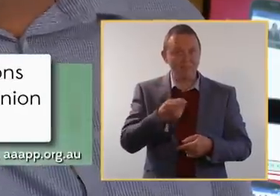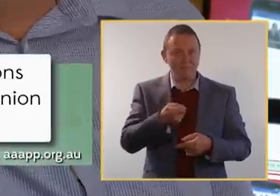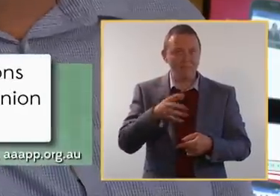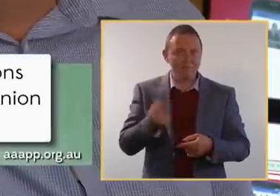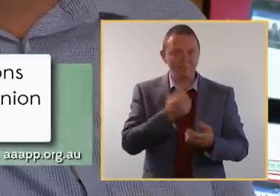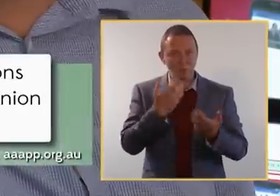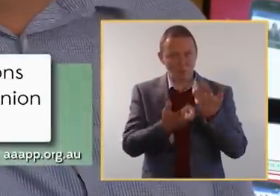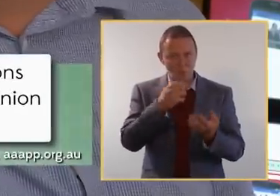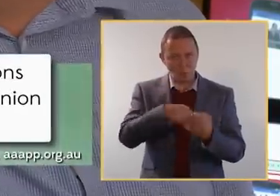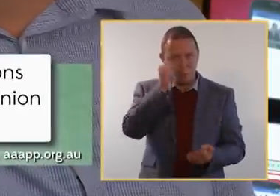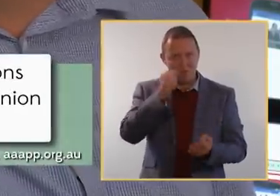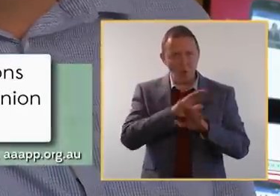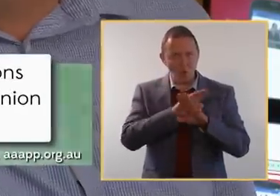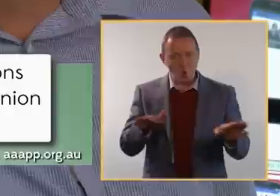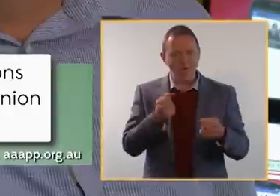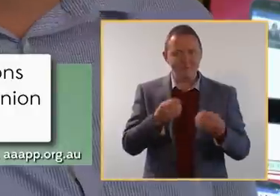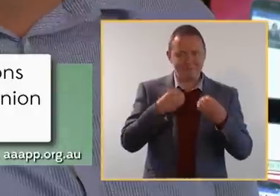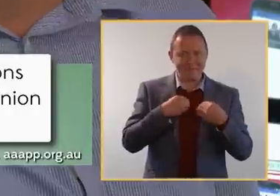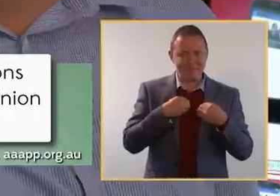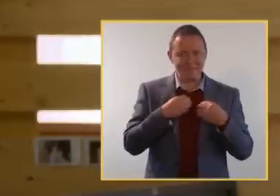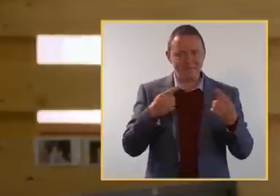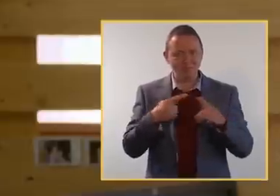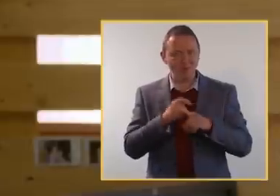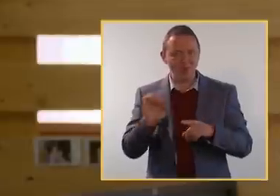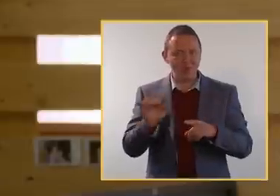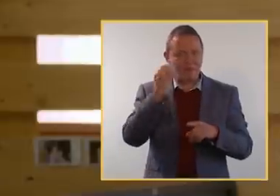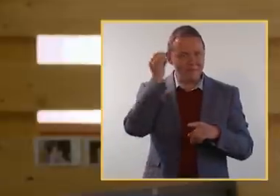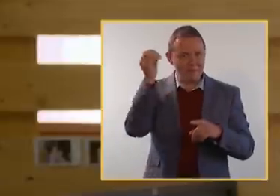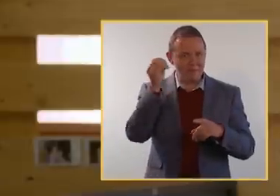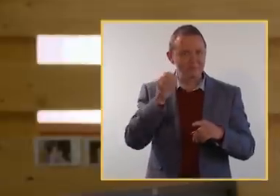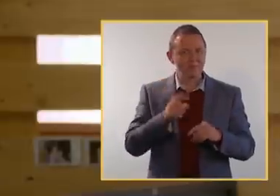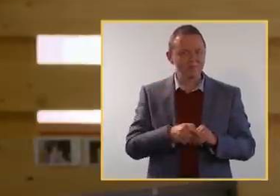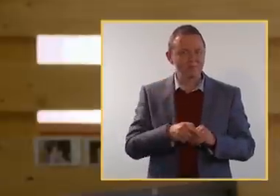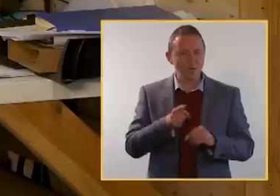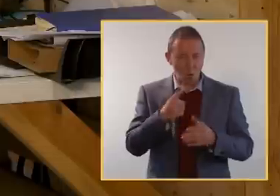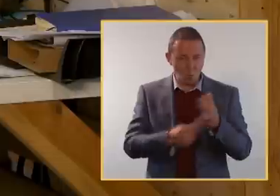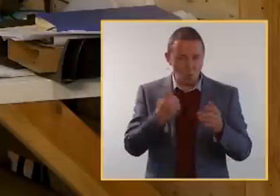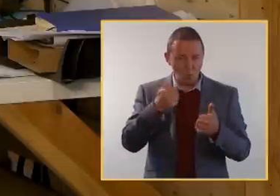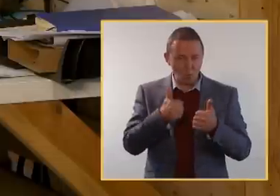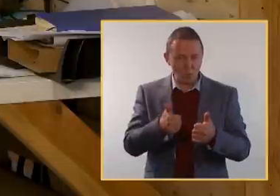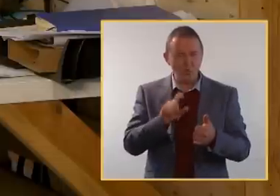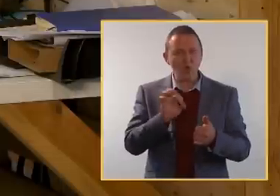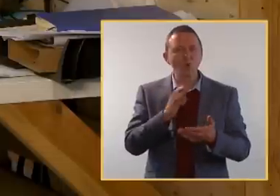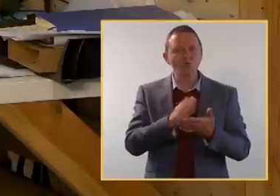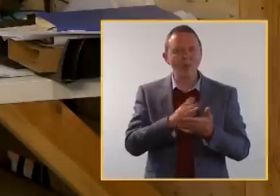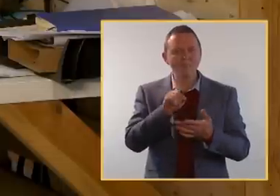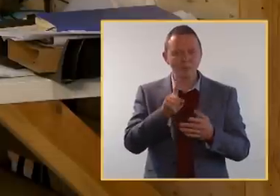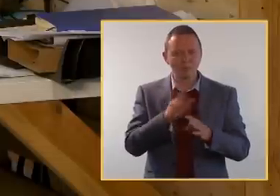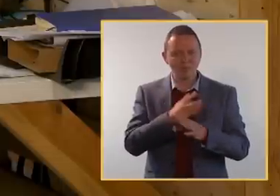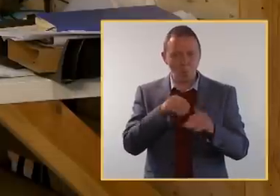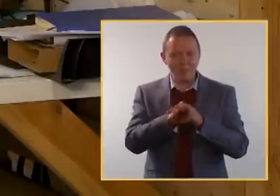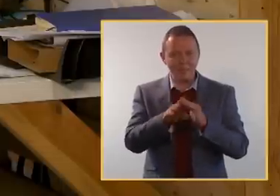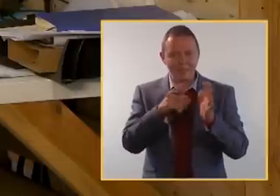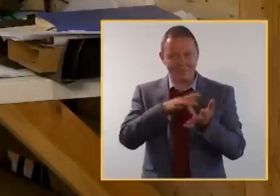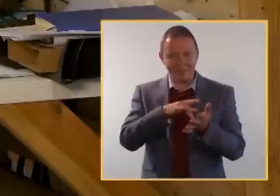and they're not allowed to have any arrangement which may affect their clinical opinion. And are they the only good ones? Not necessarily. But research your